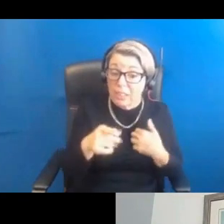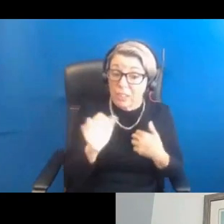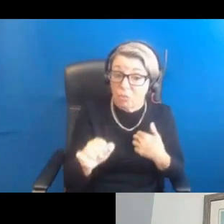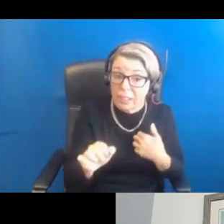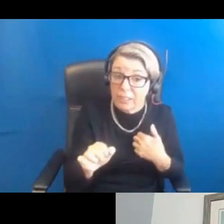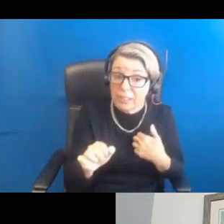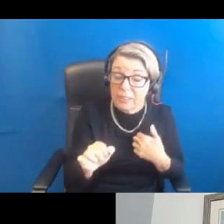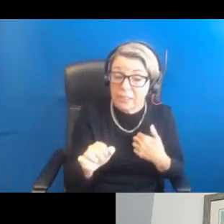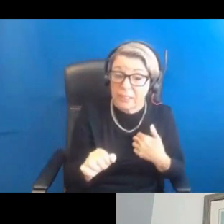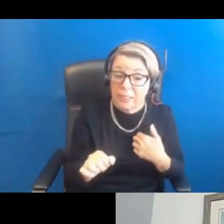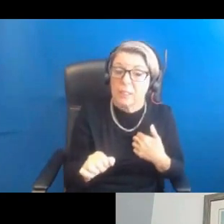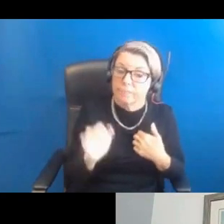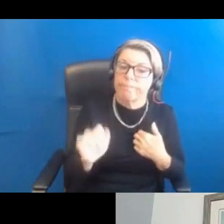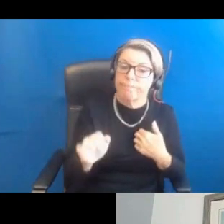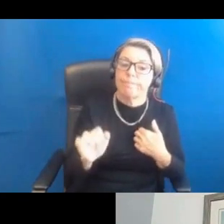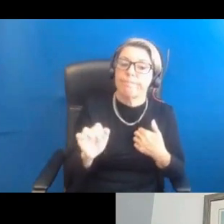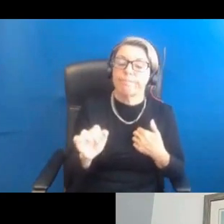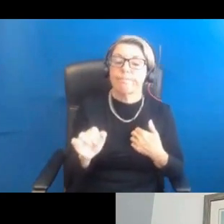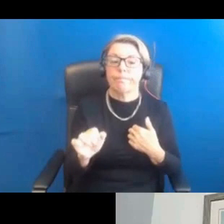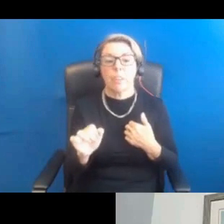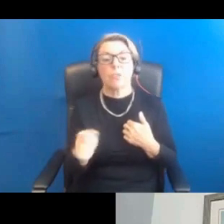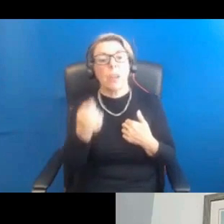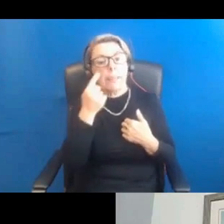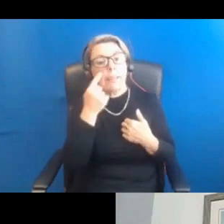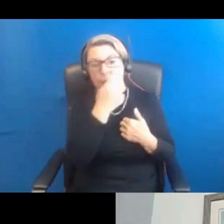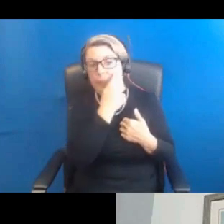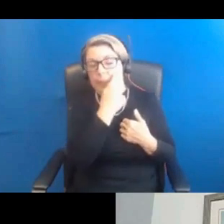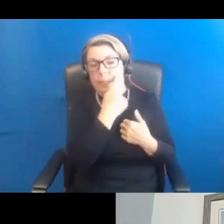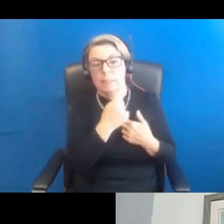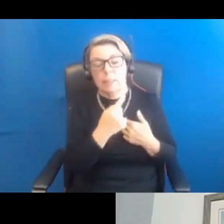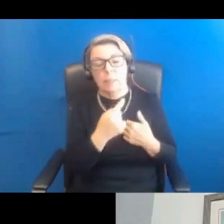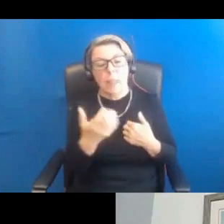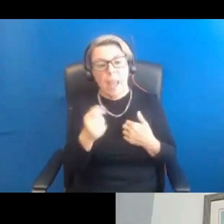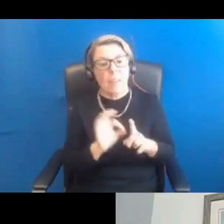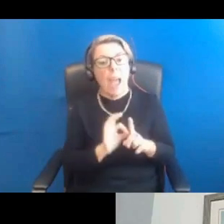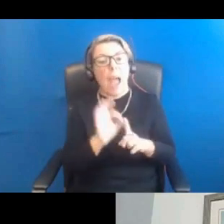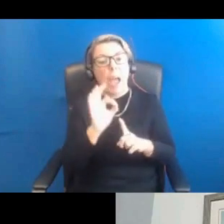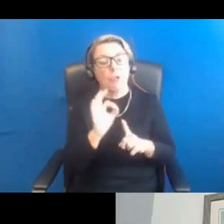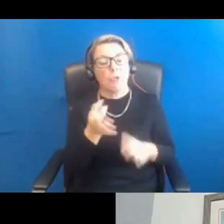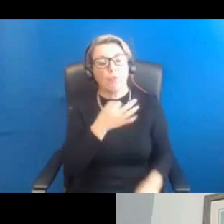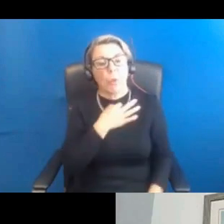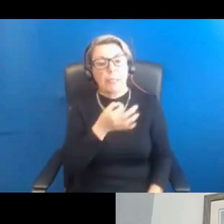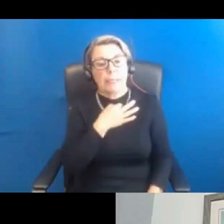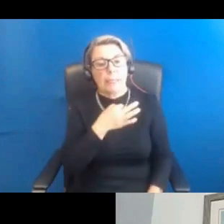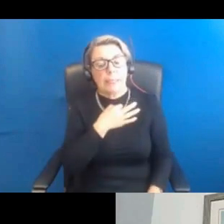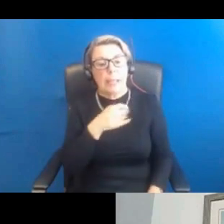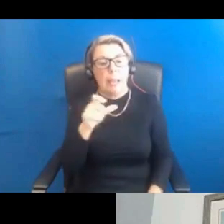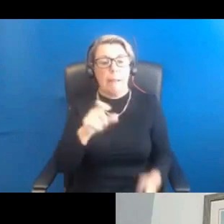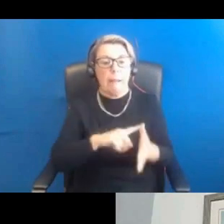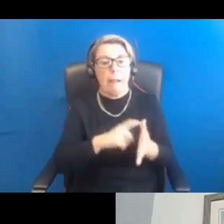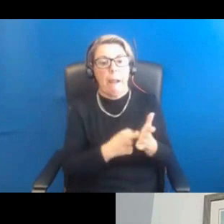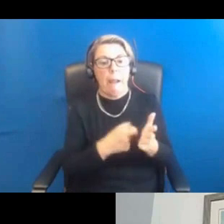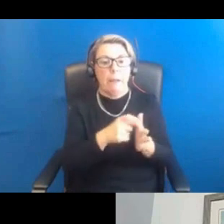Yes, so there is evidence that women with polycystic ovarian syndrome have an increased risk of cardiovascular disease in later